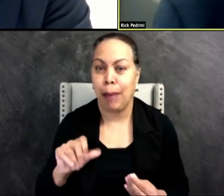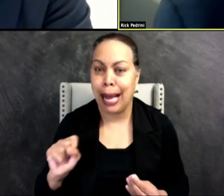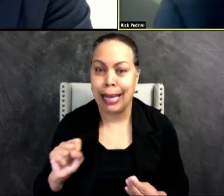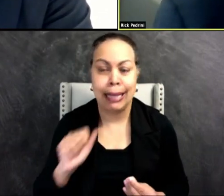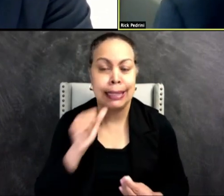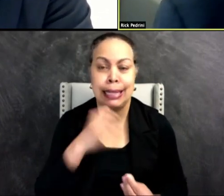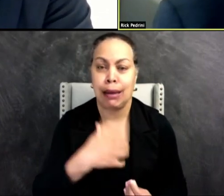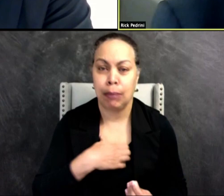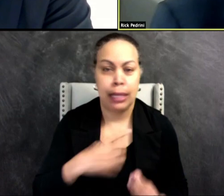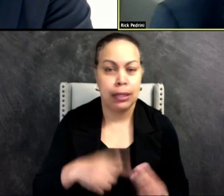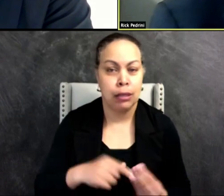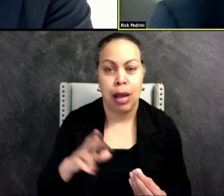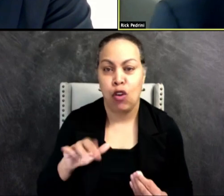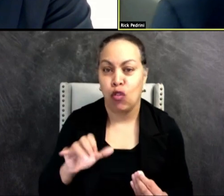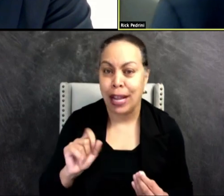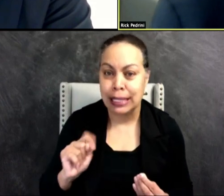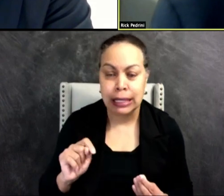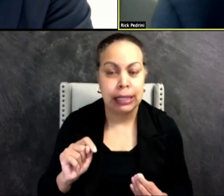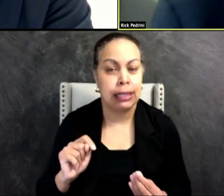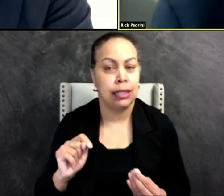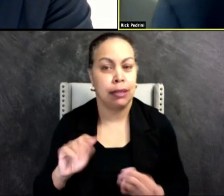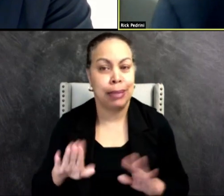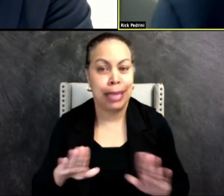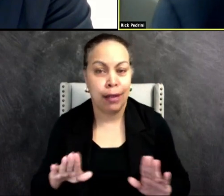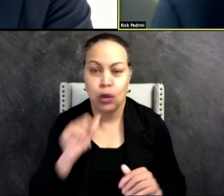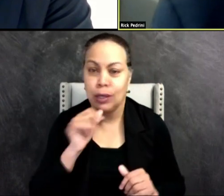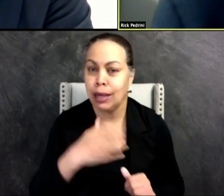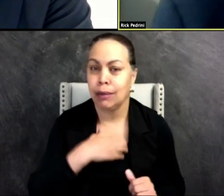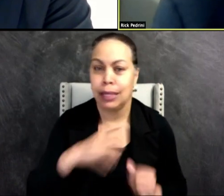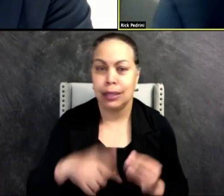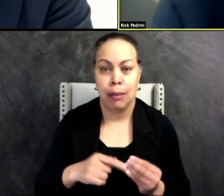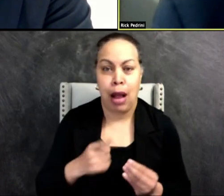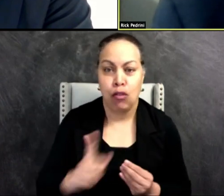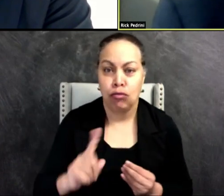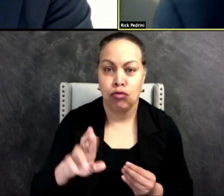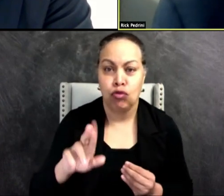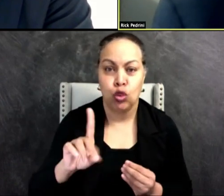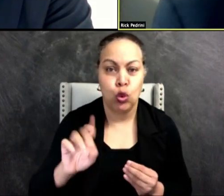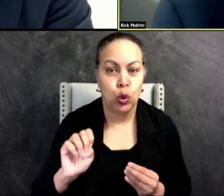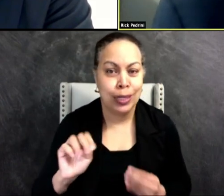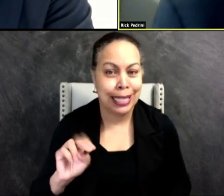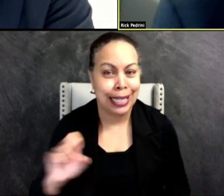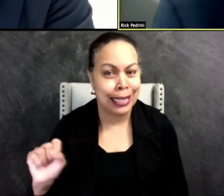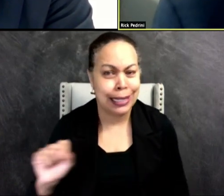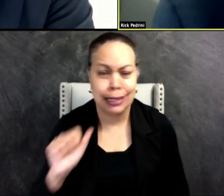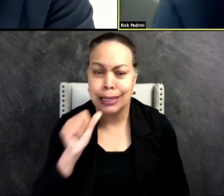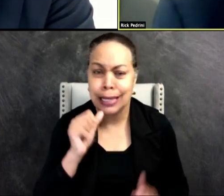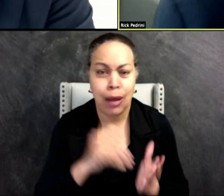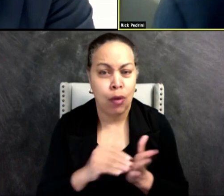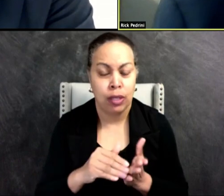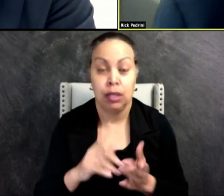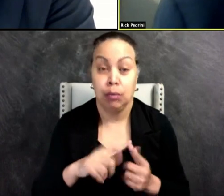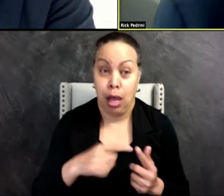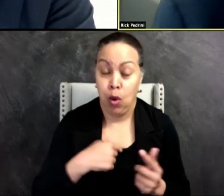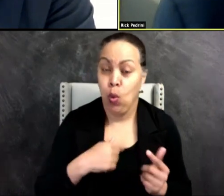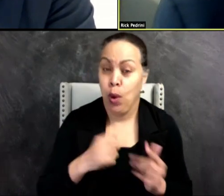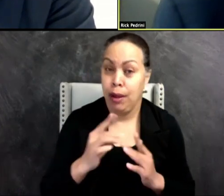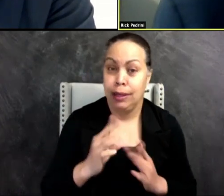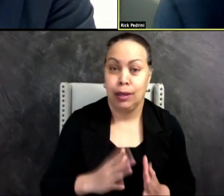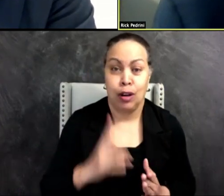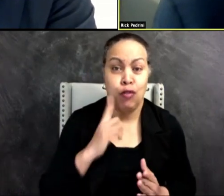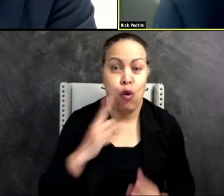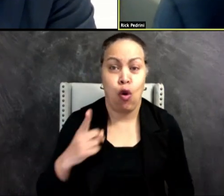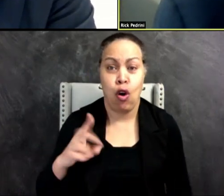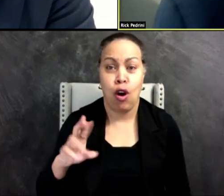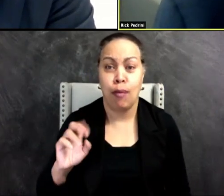behavior or even rudeness. We've, we're at the forefront when it comes to progressive policies, the oversight